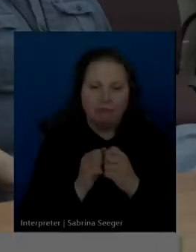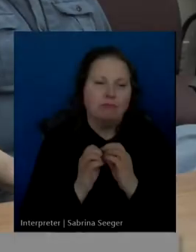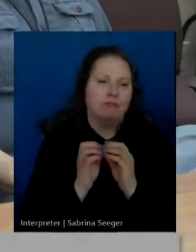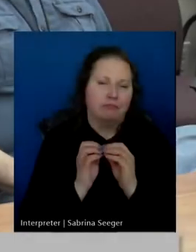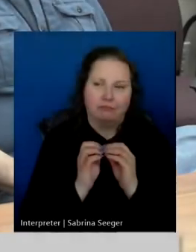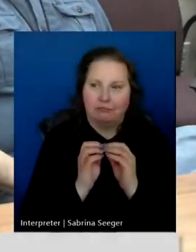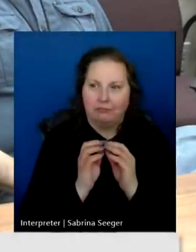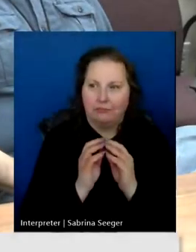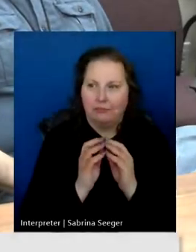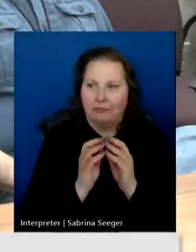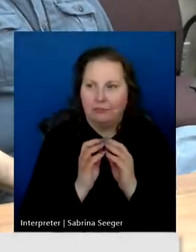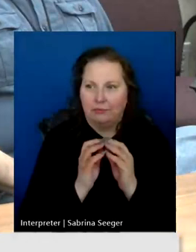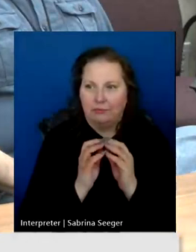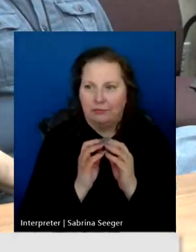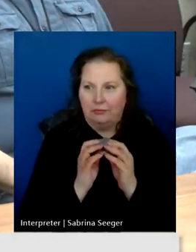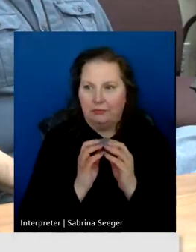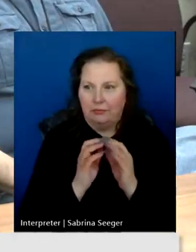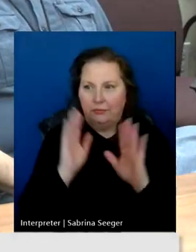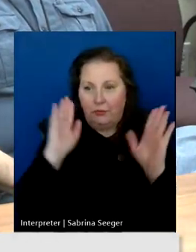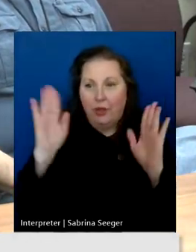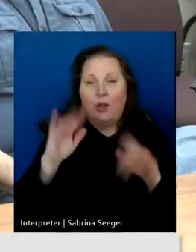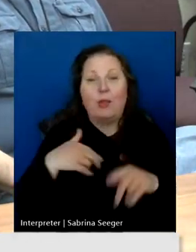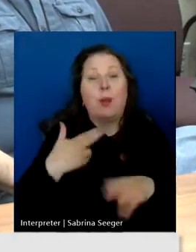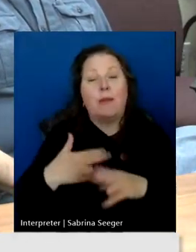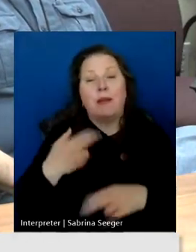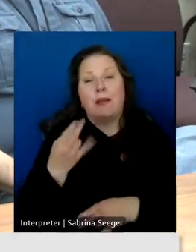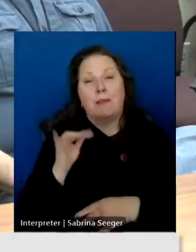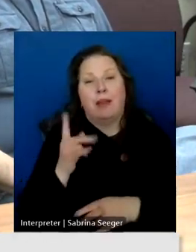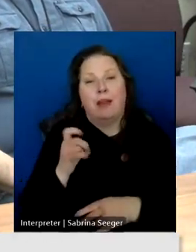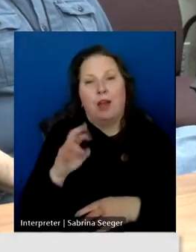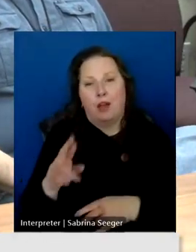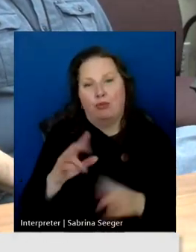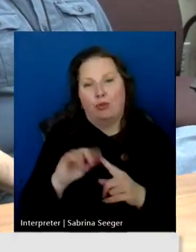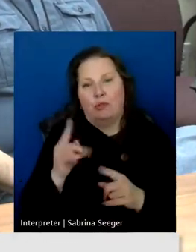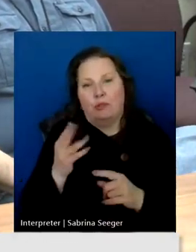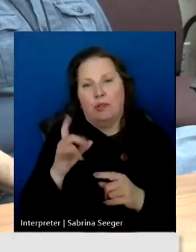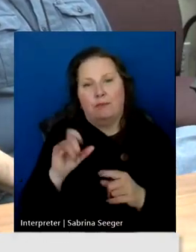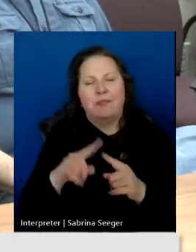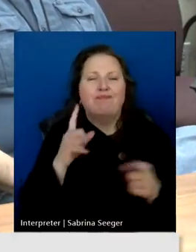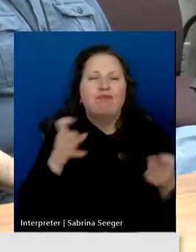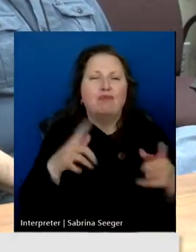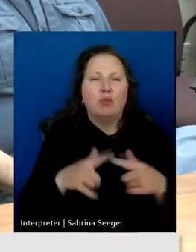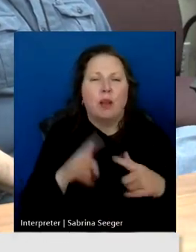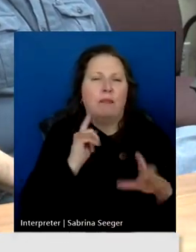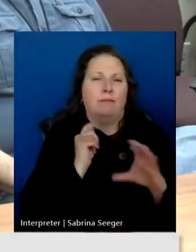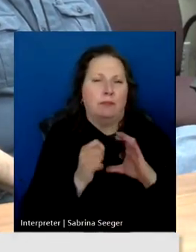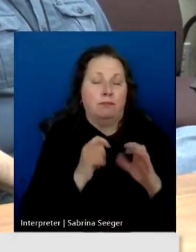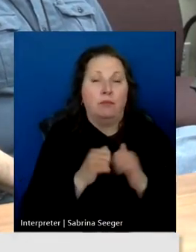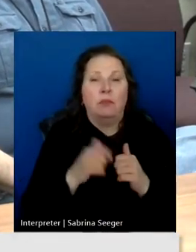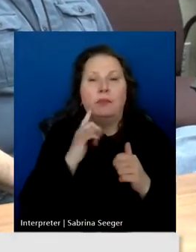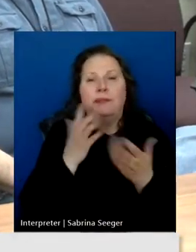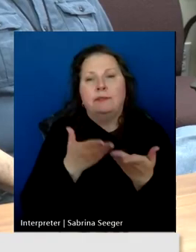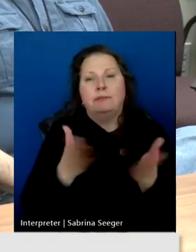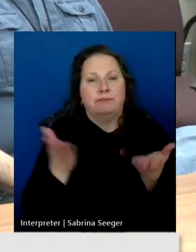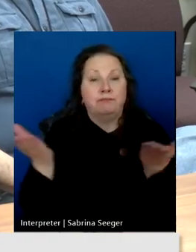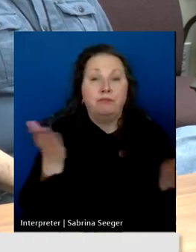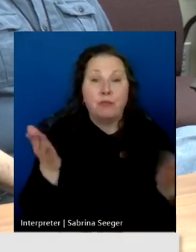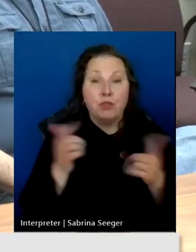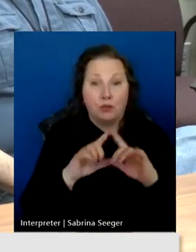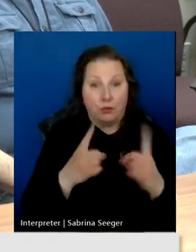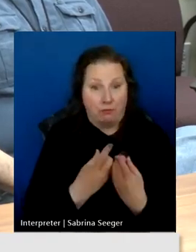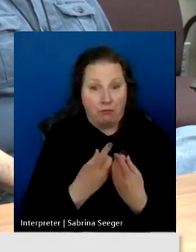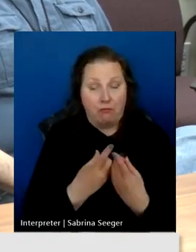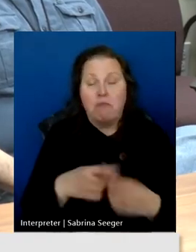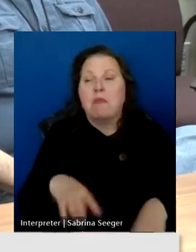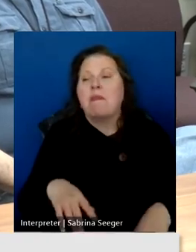Hello. My name is Hunter Thompson. I'm the Director of Telecommunications with the Public Service Department. We